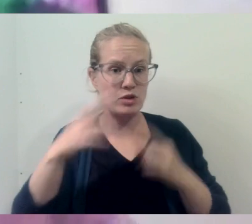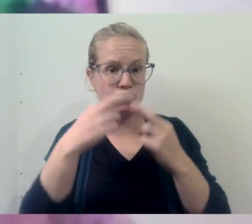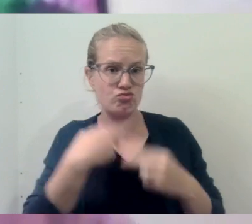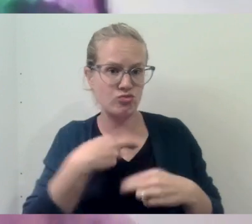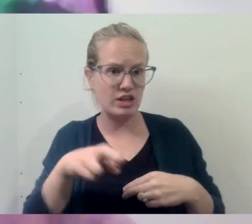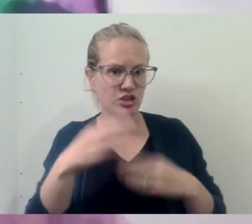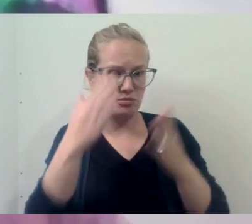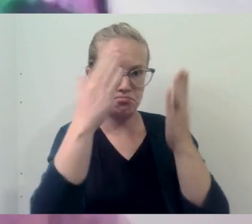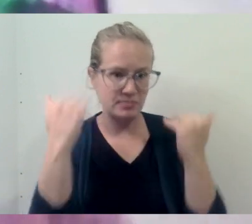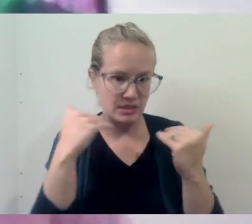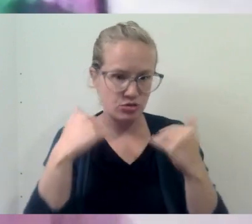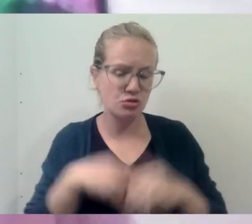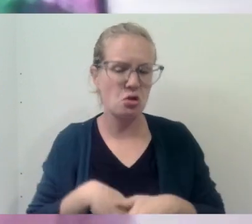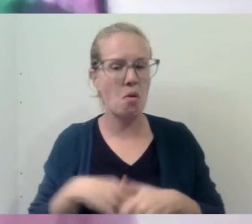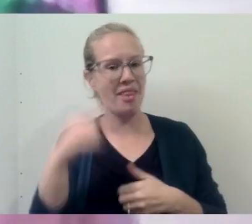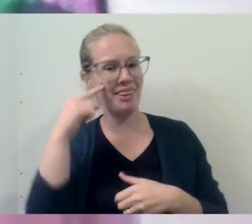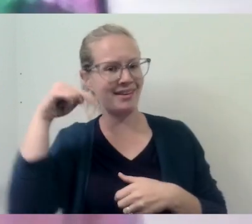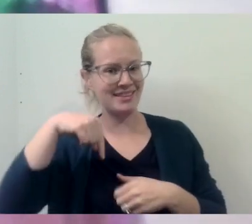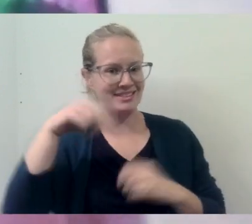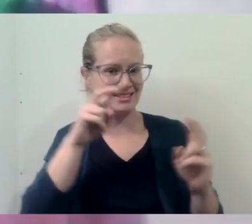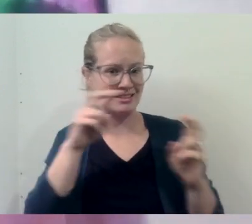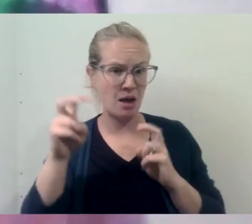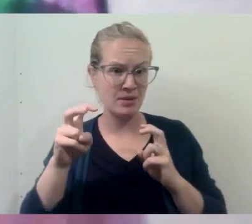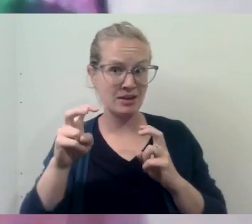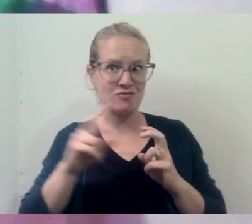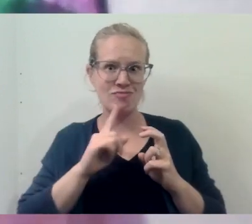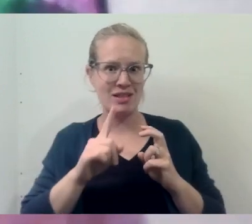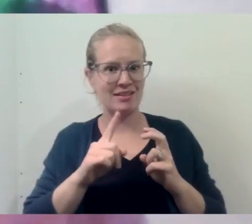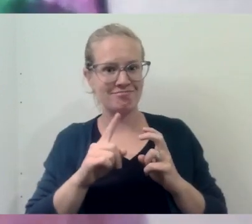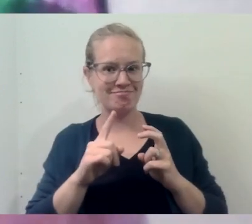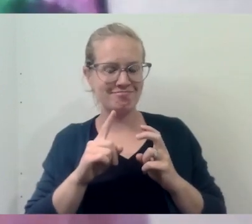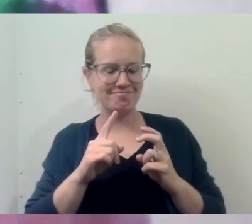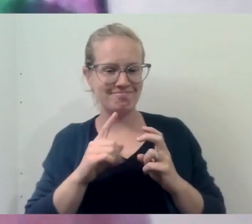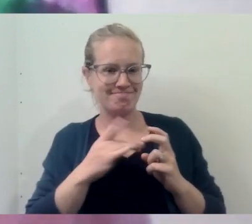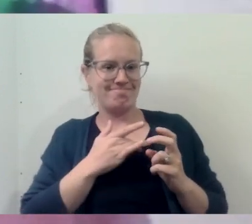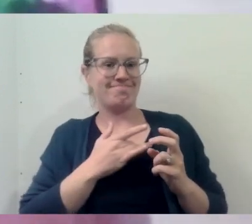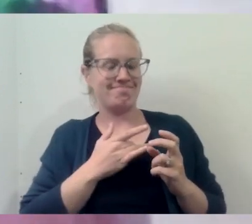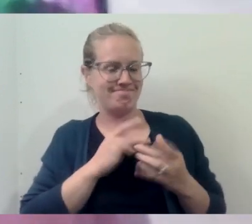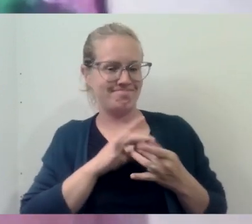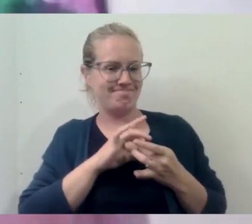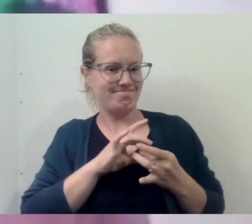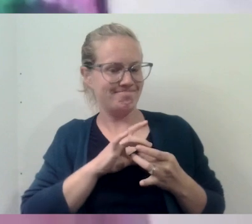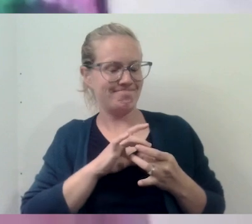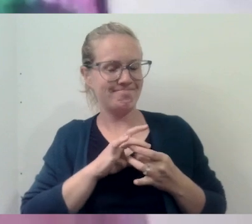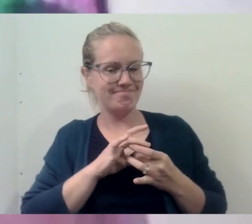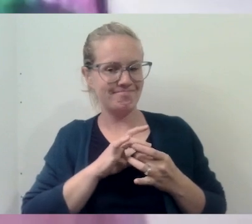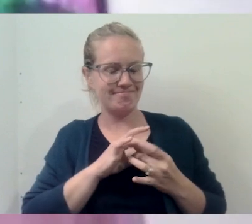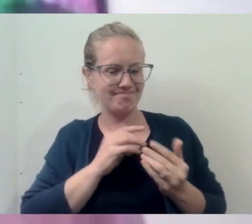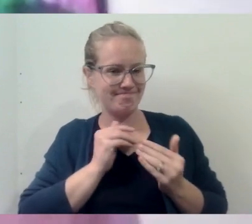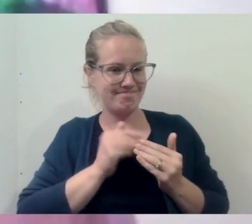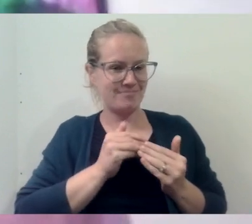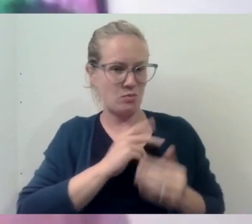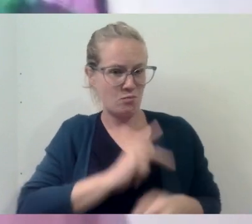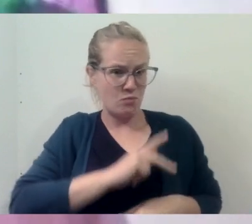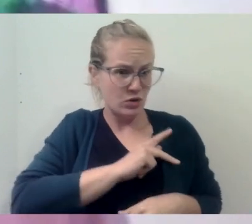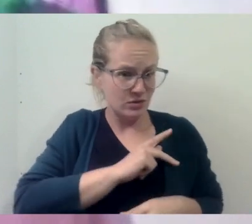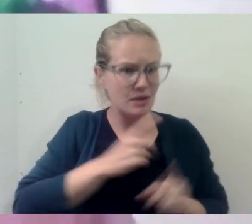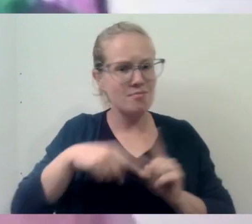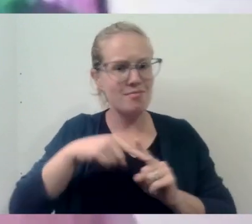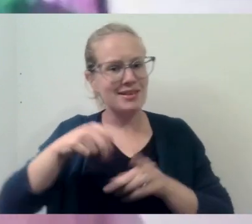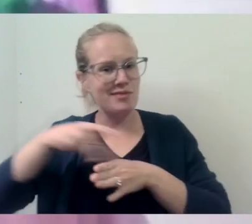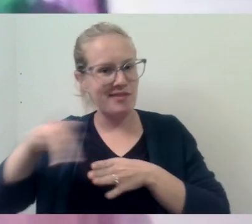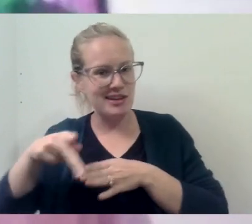So I think this topic is very kind of close to my heart, both personally and